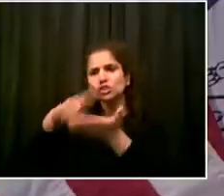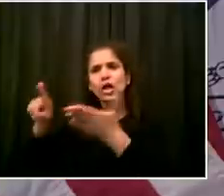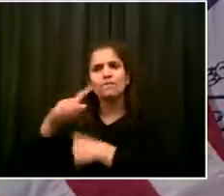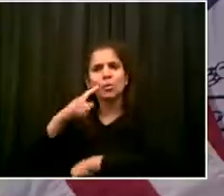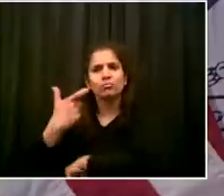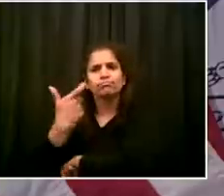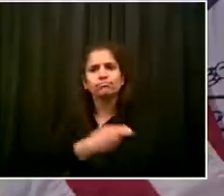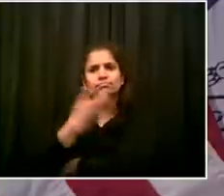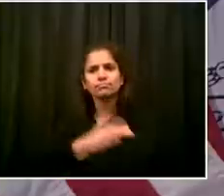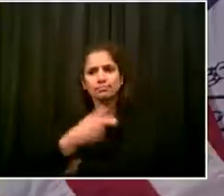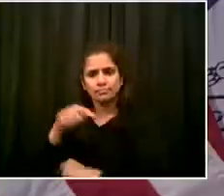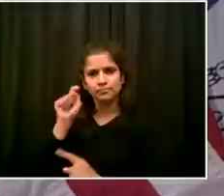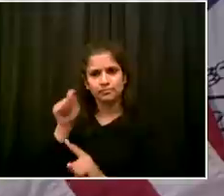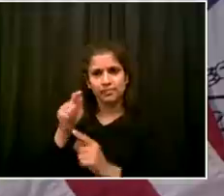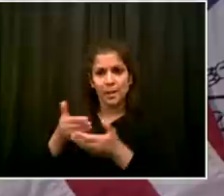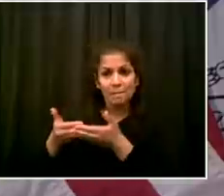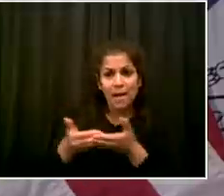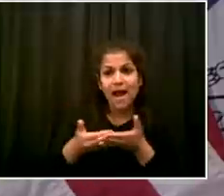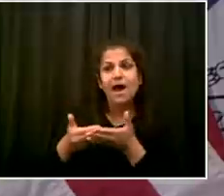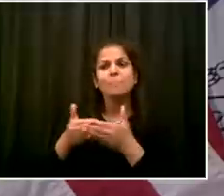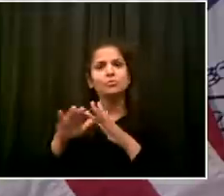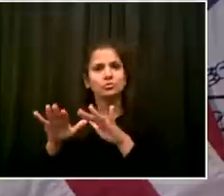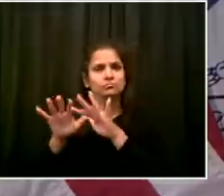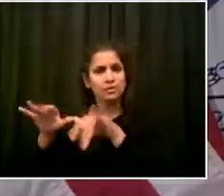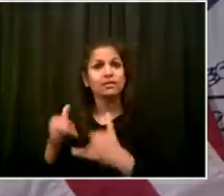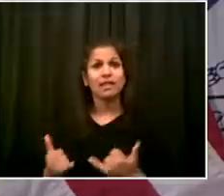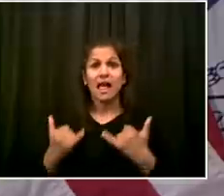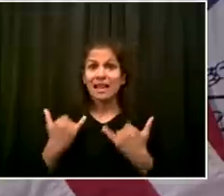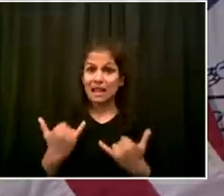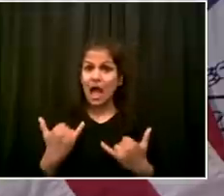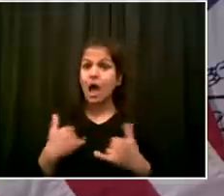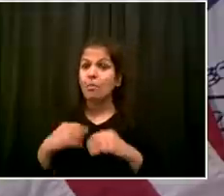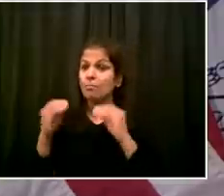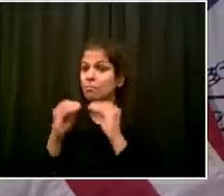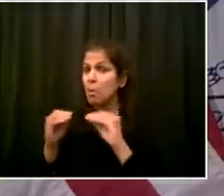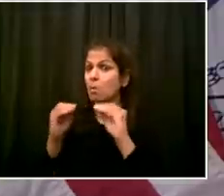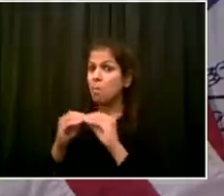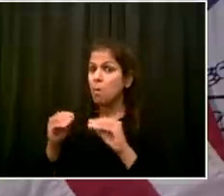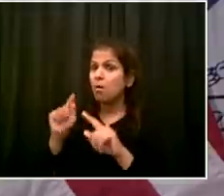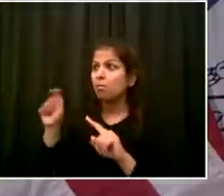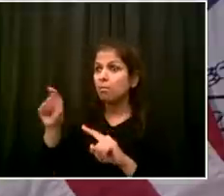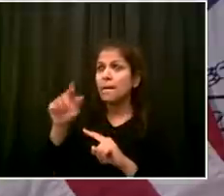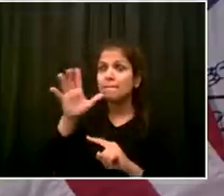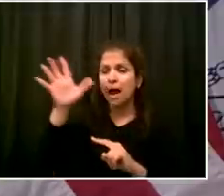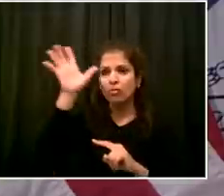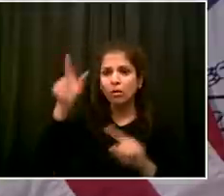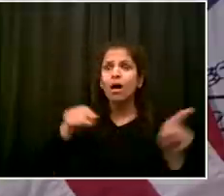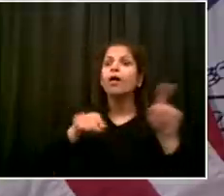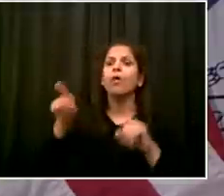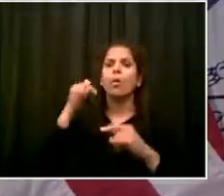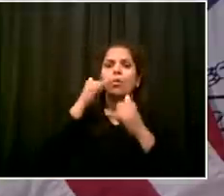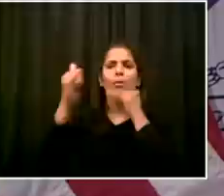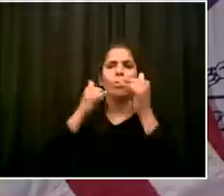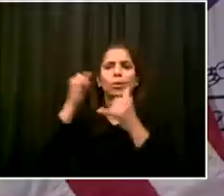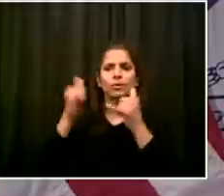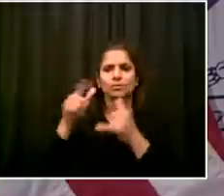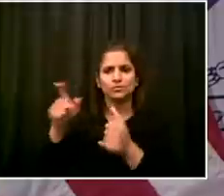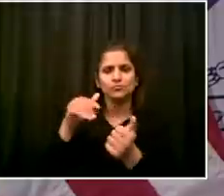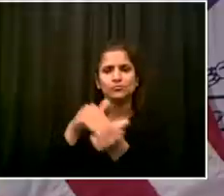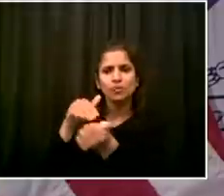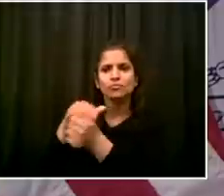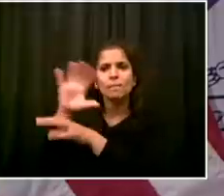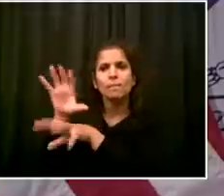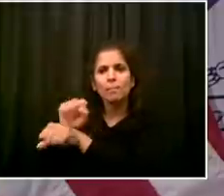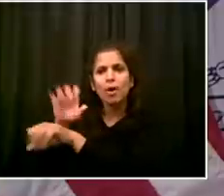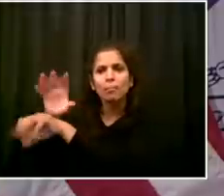need you to go out and get those for your kids. I think what's happening is that folks are naturally, you know, growing into what